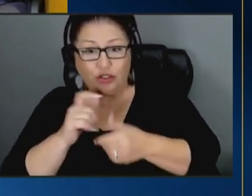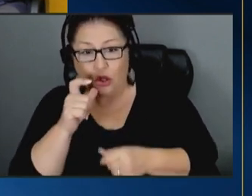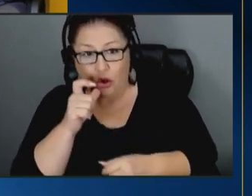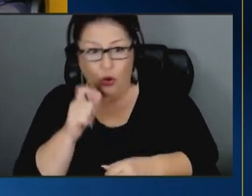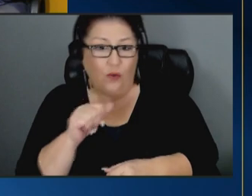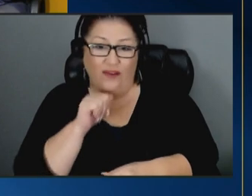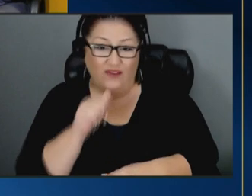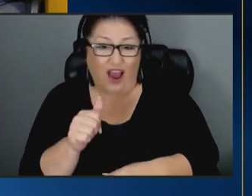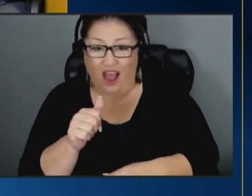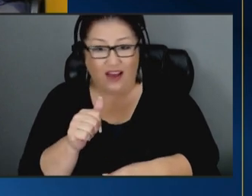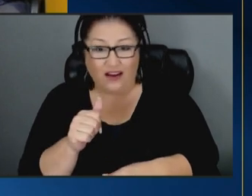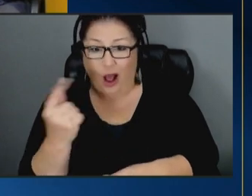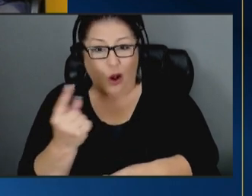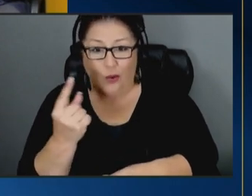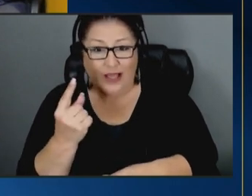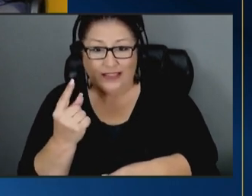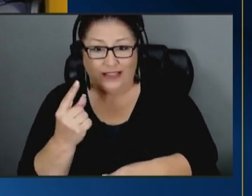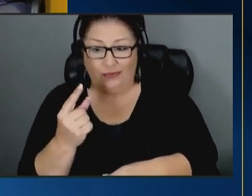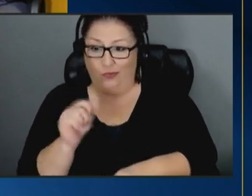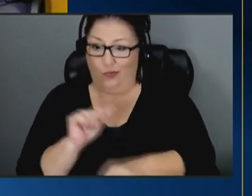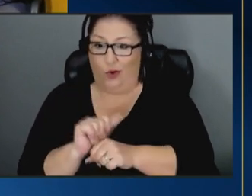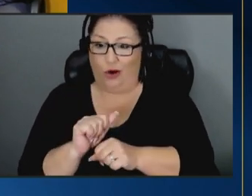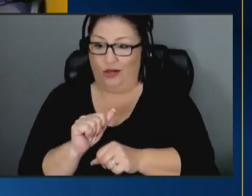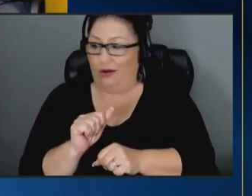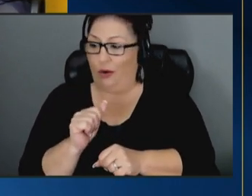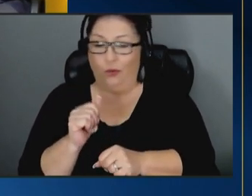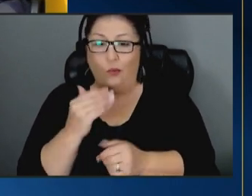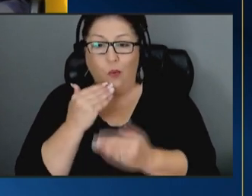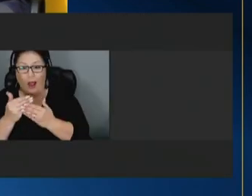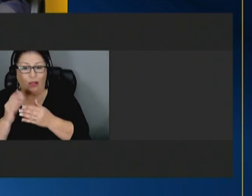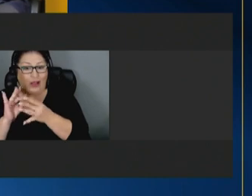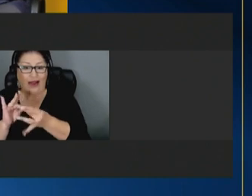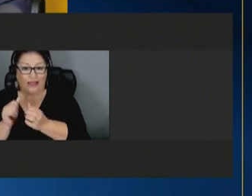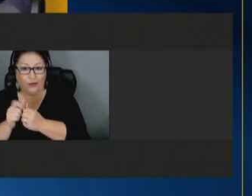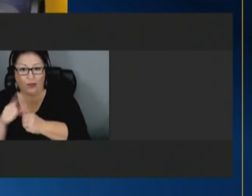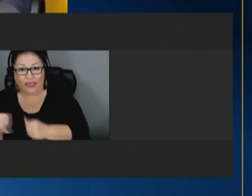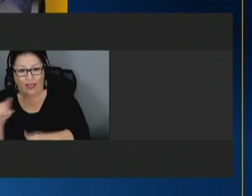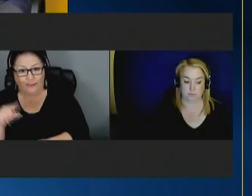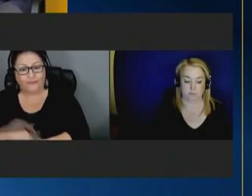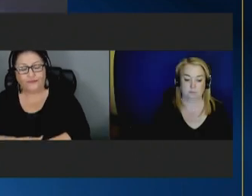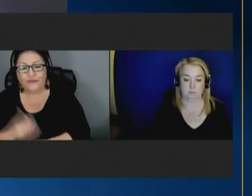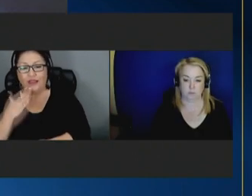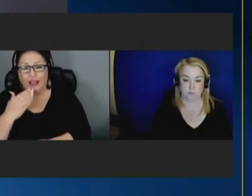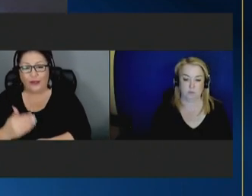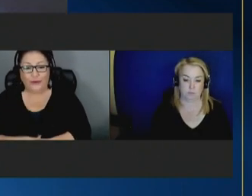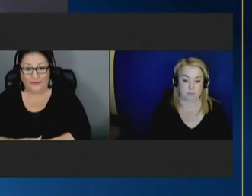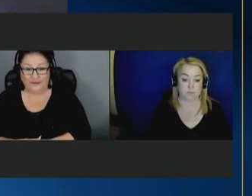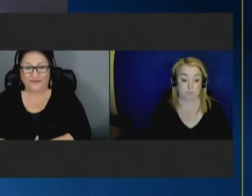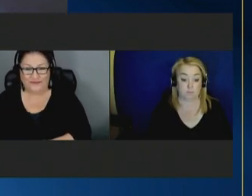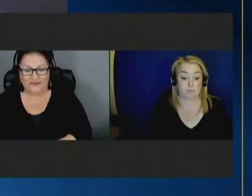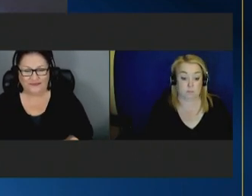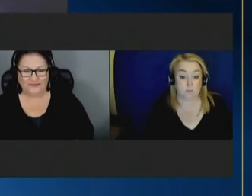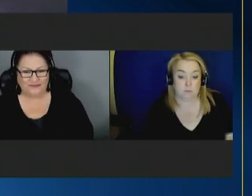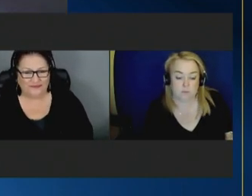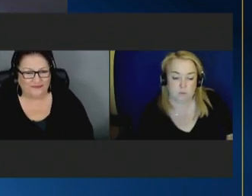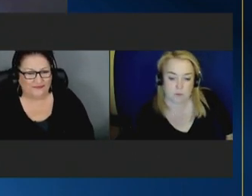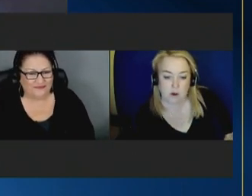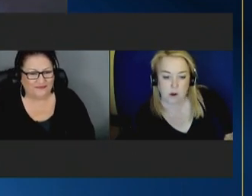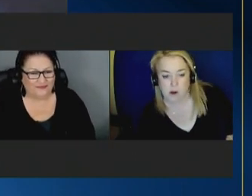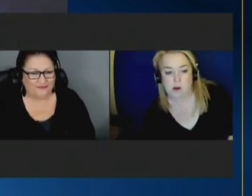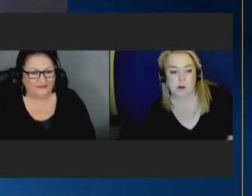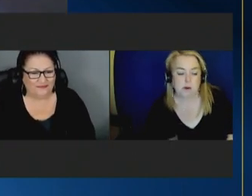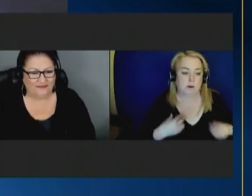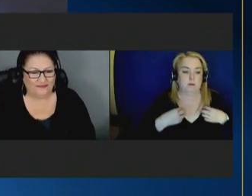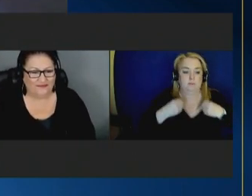necessarily been always that well connected thank you vicky shiona god